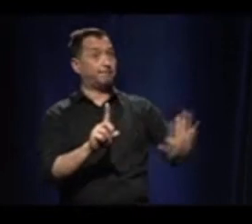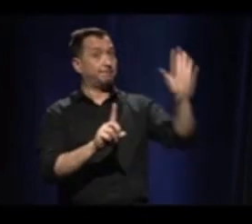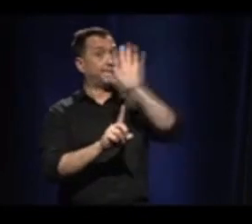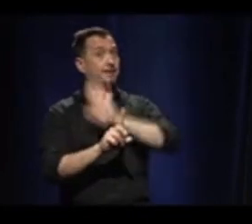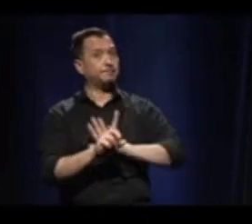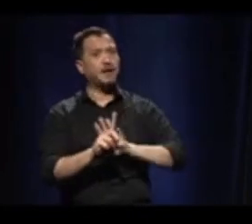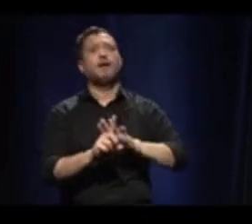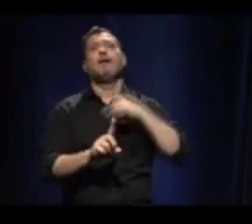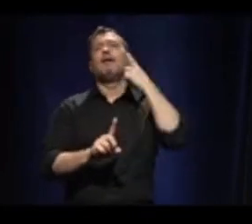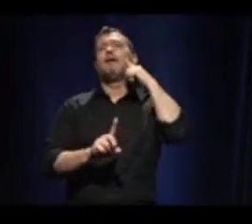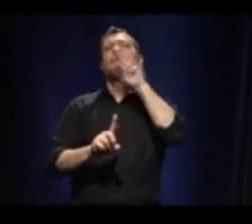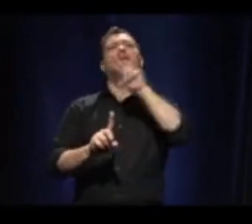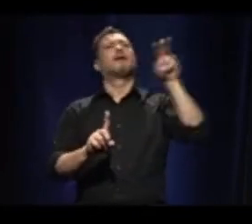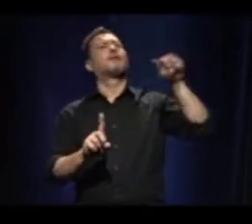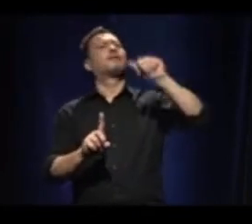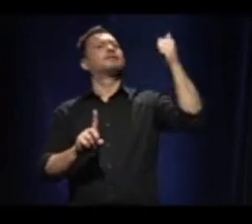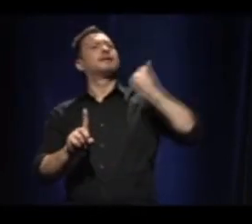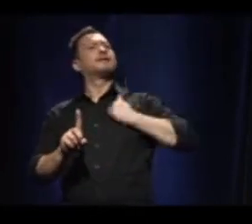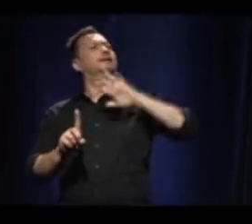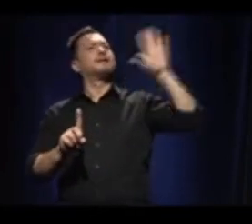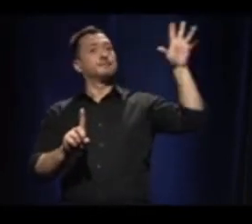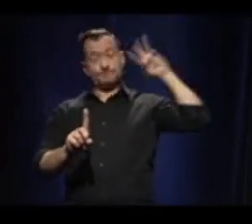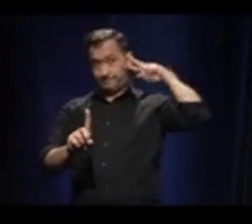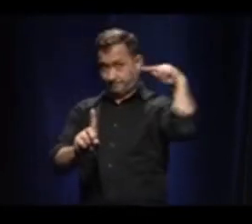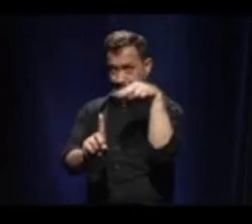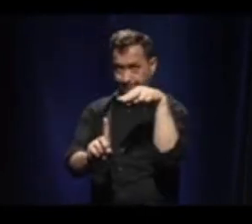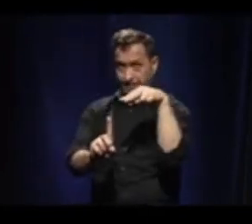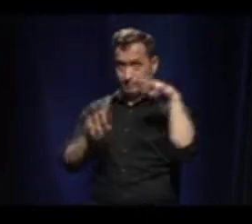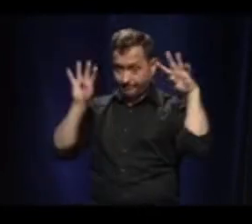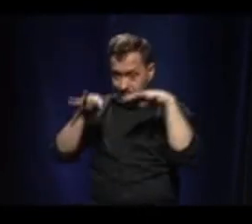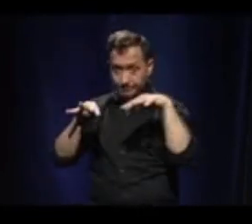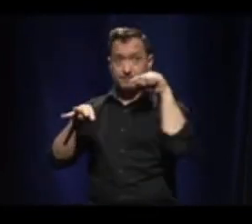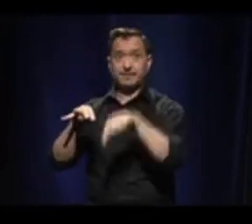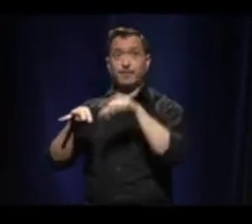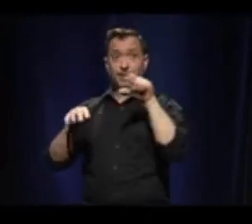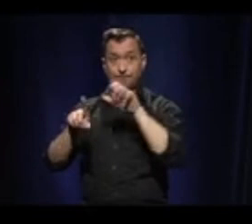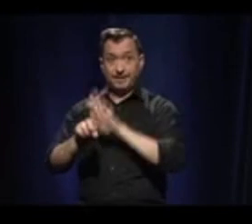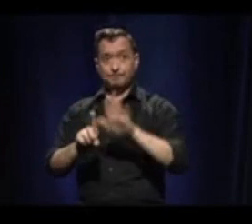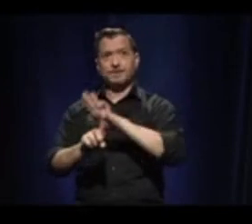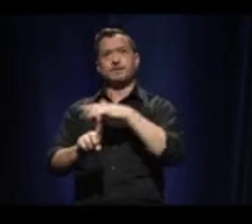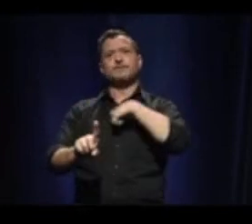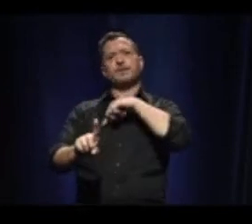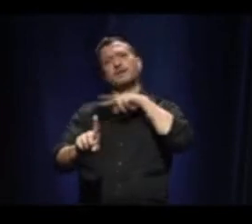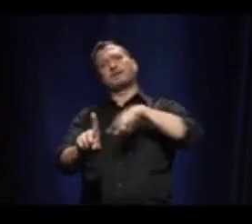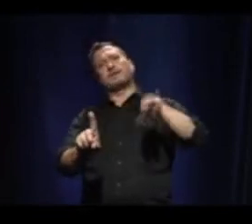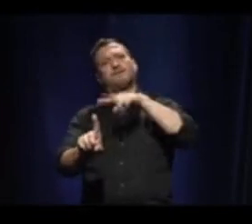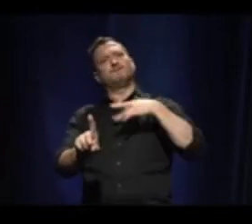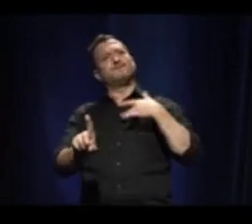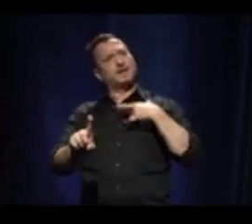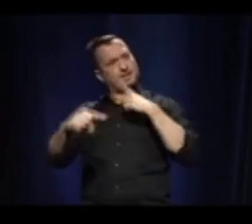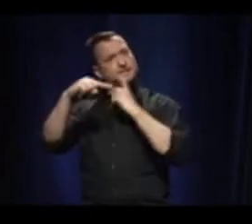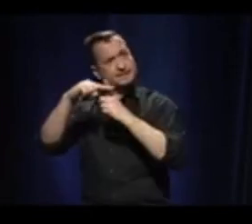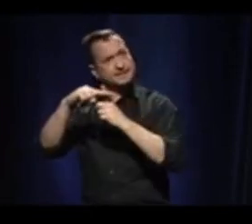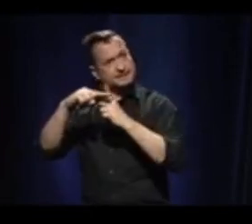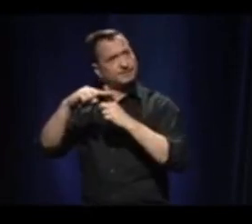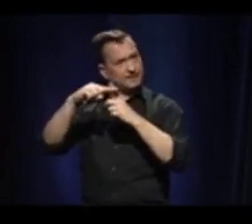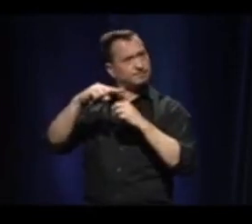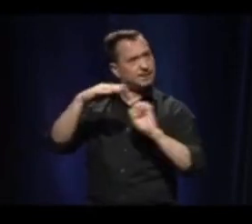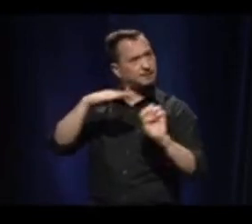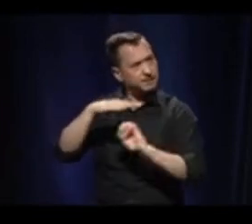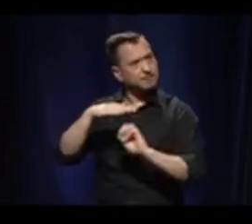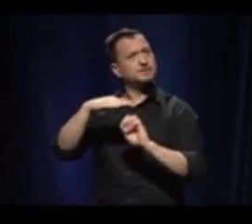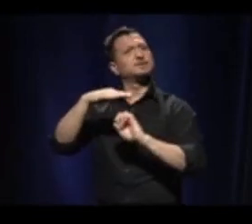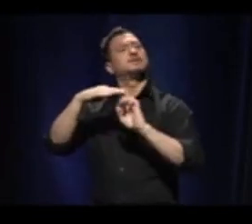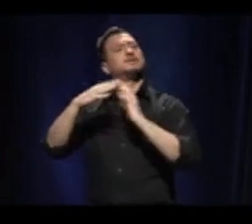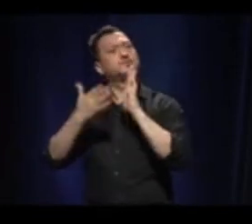be for elderly people, elderly students, a good thing. And it's why we did introduce that. But actually, with the